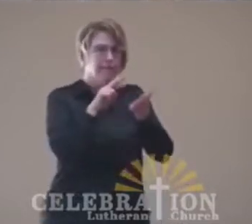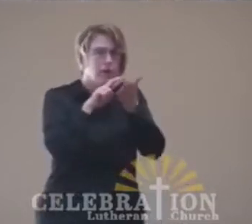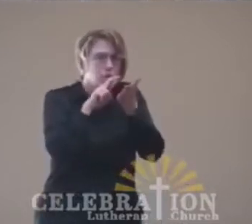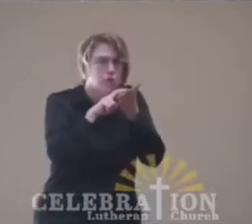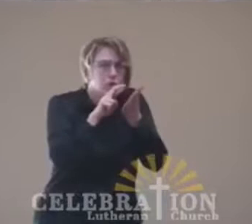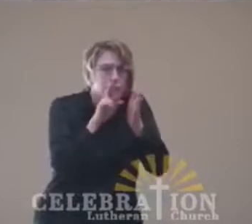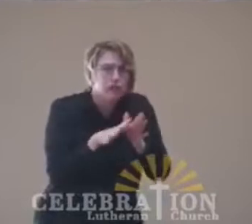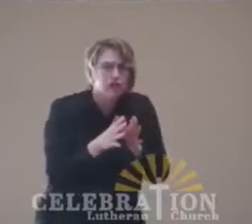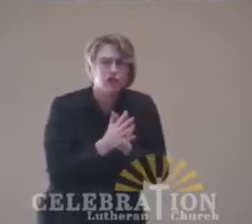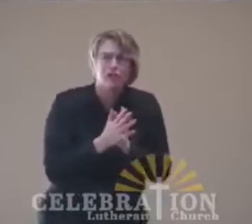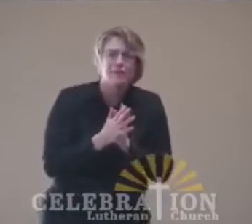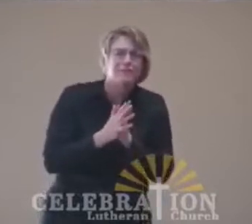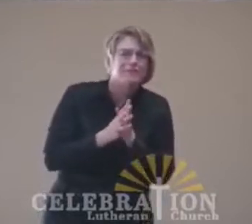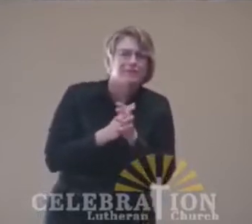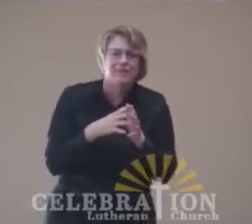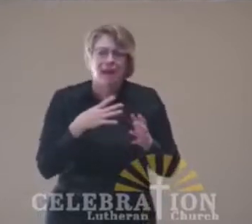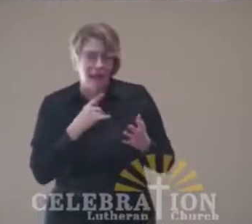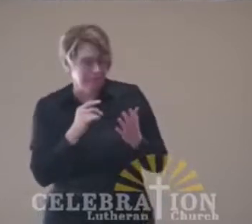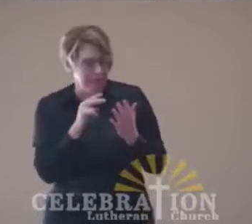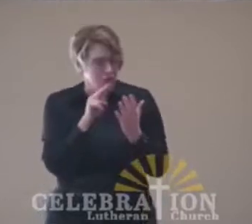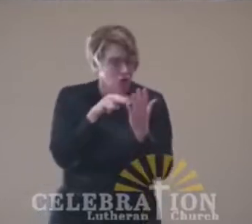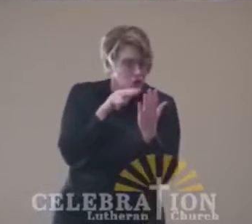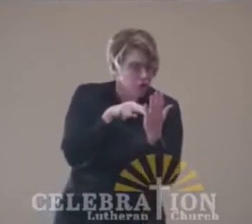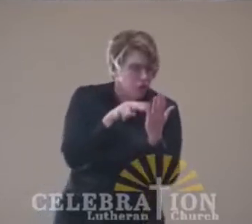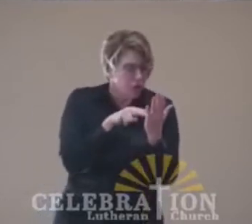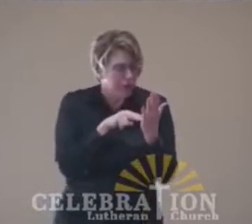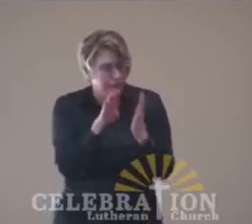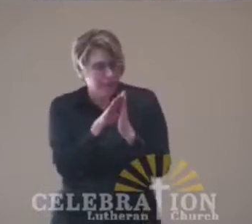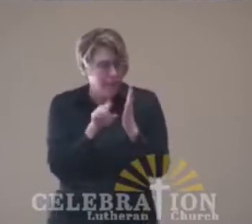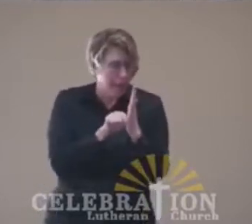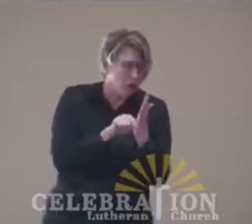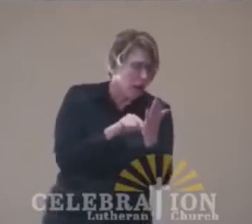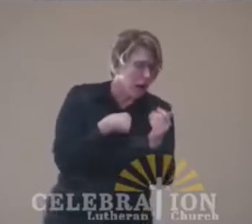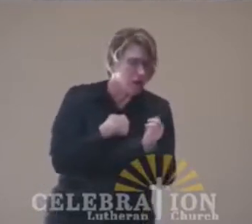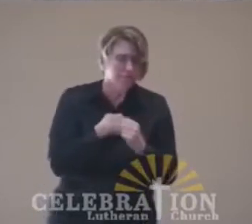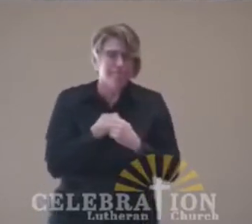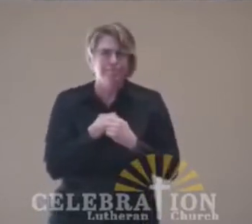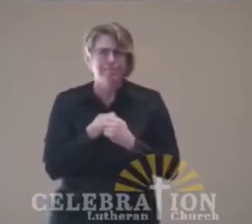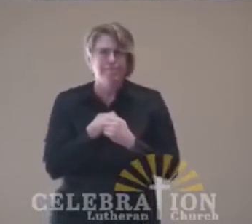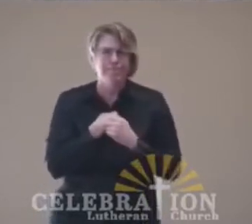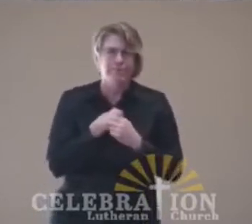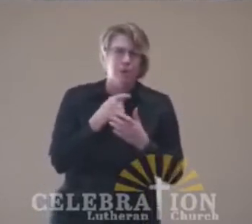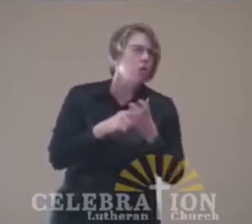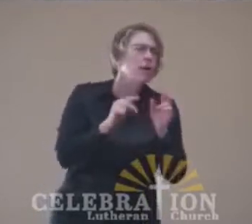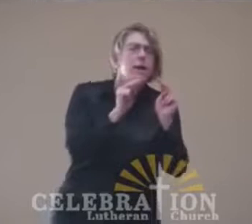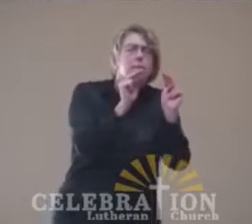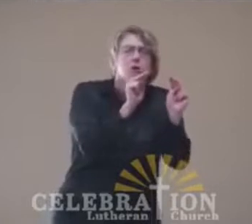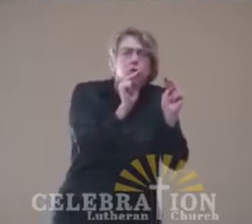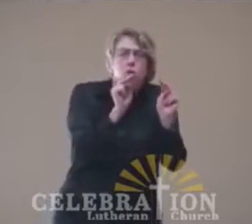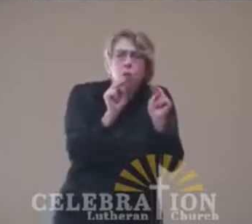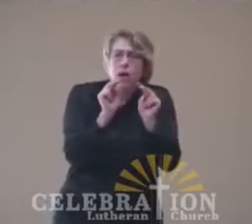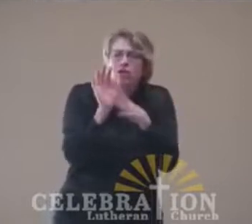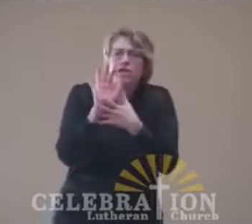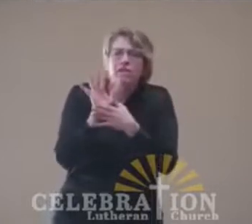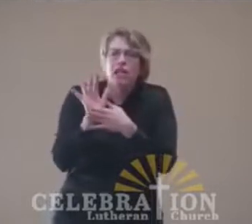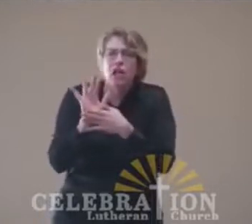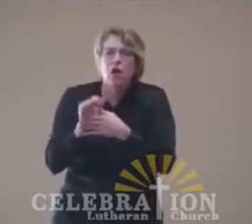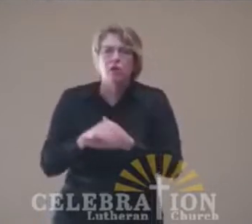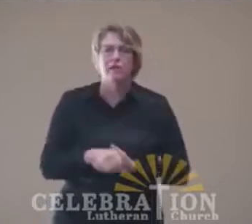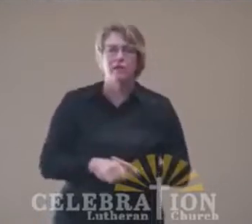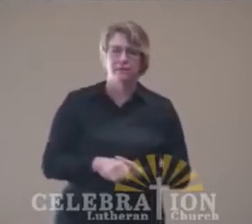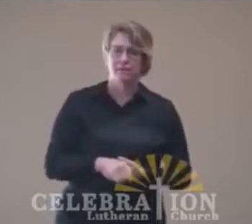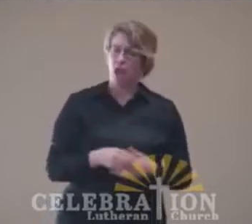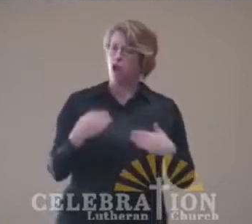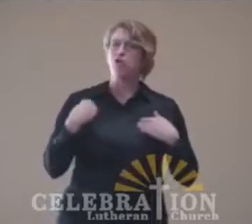so I like to read up on what I'm getting myself into. Or in this case, watch, watch, right? Watch videos. So there were these